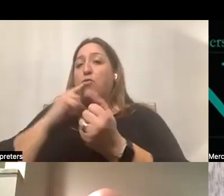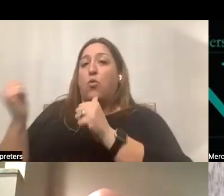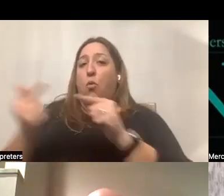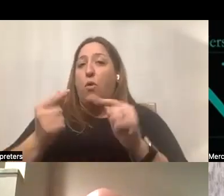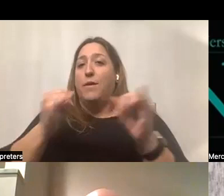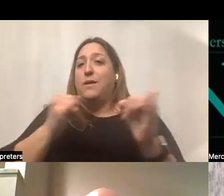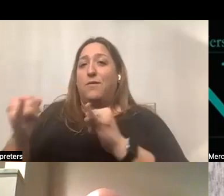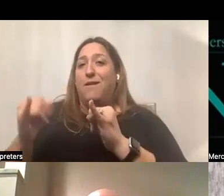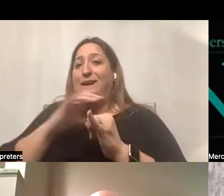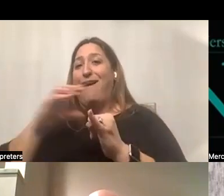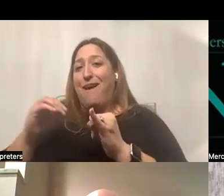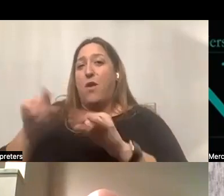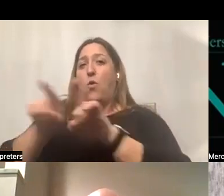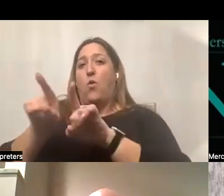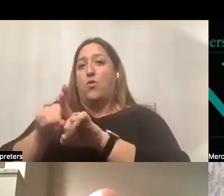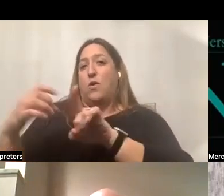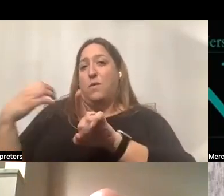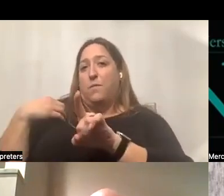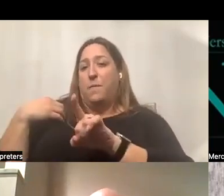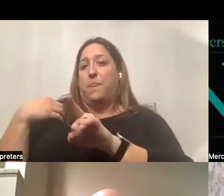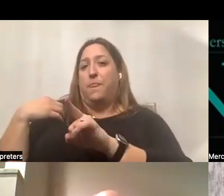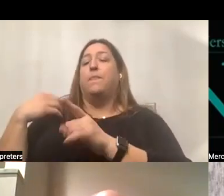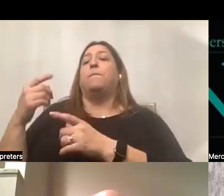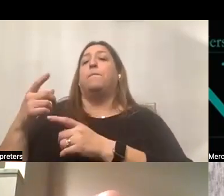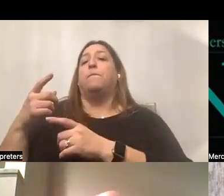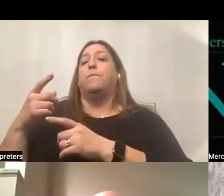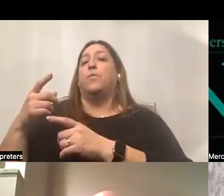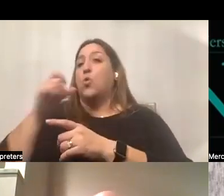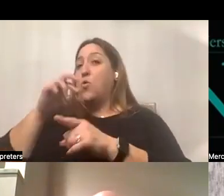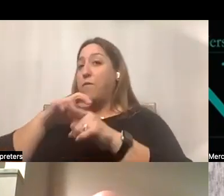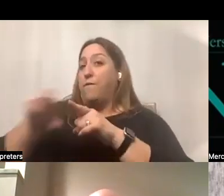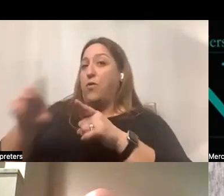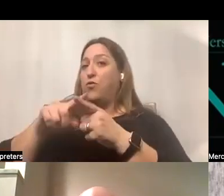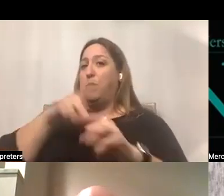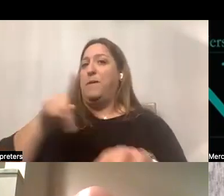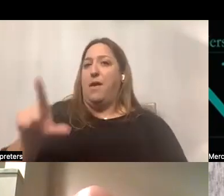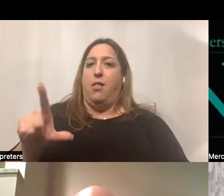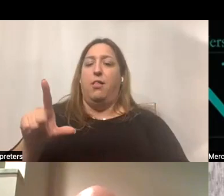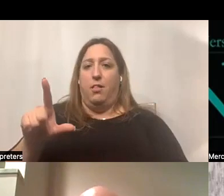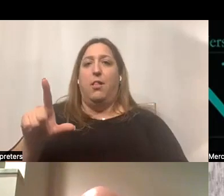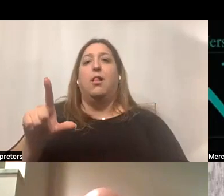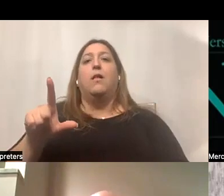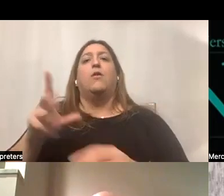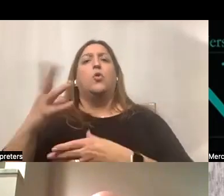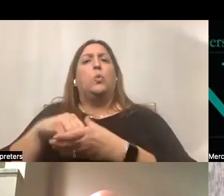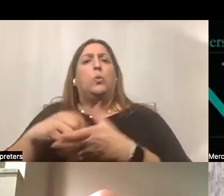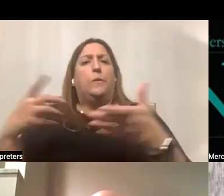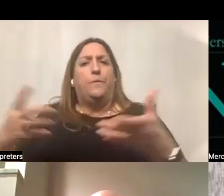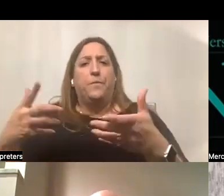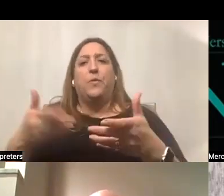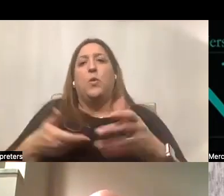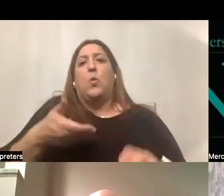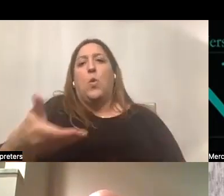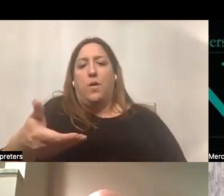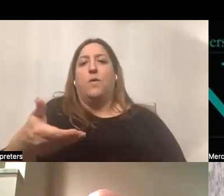and employers of record that are referred to PPL. So what this includes is a welcome introductory